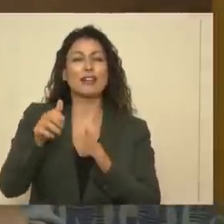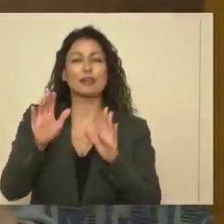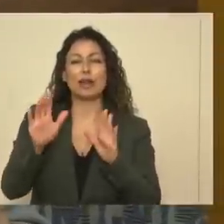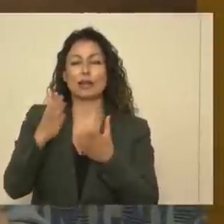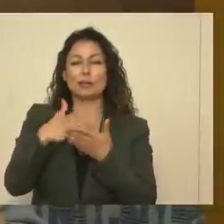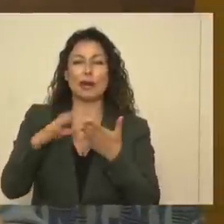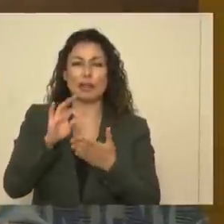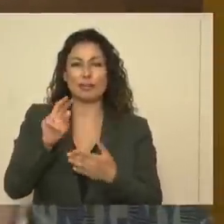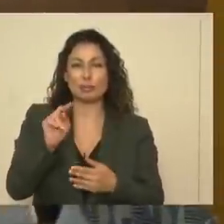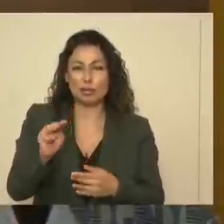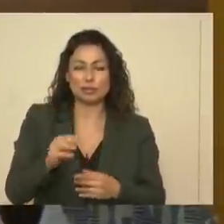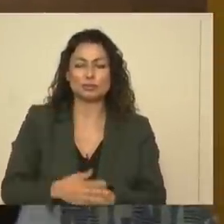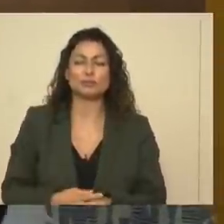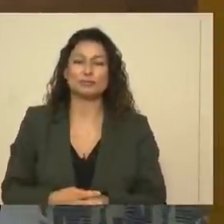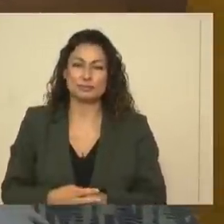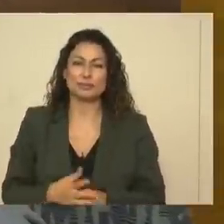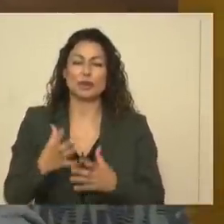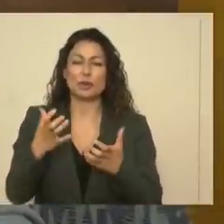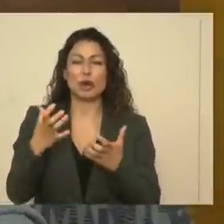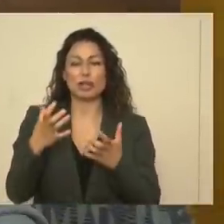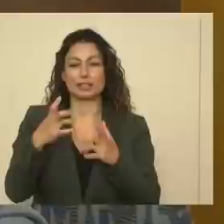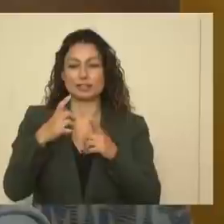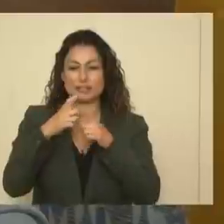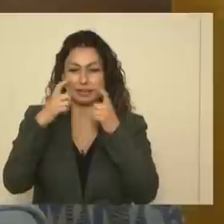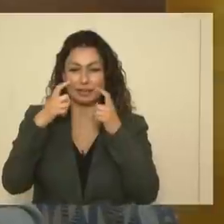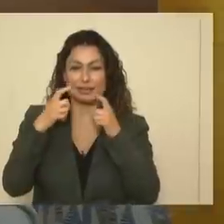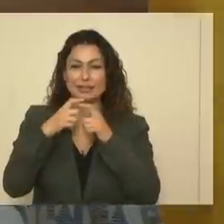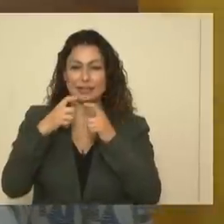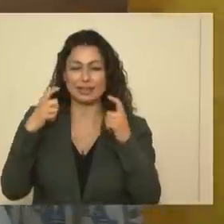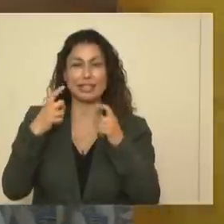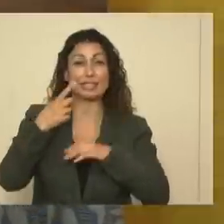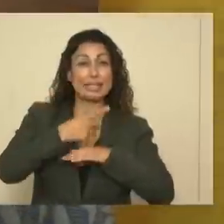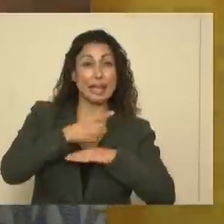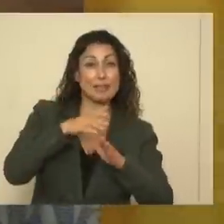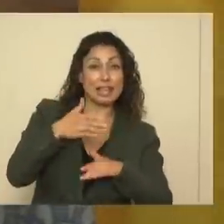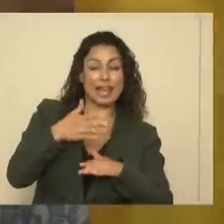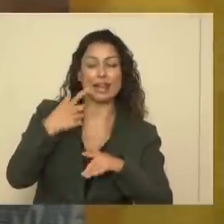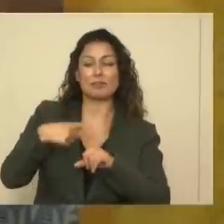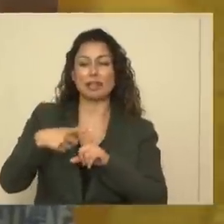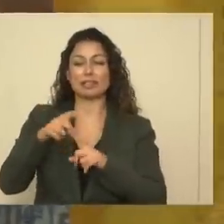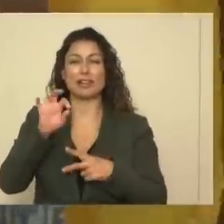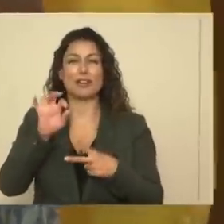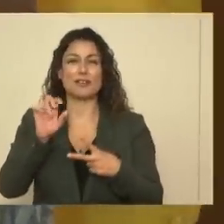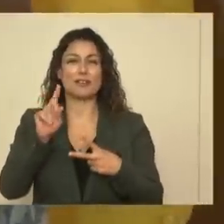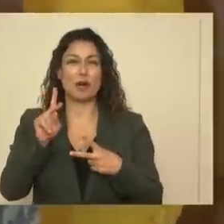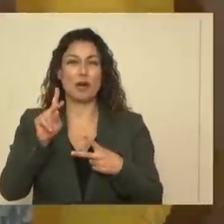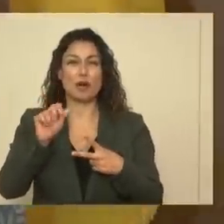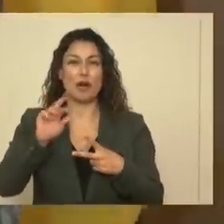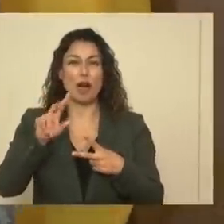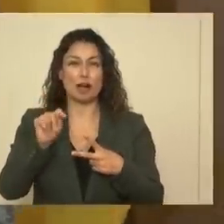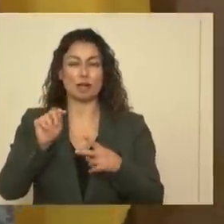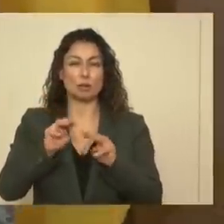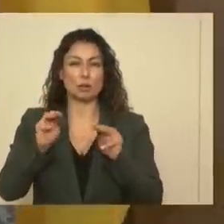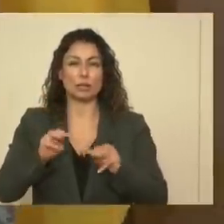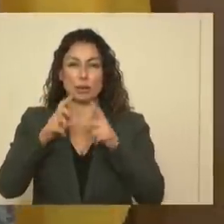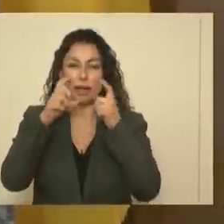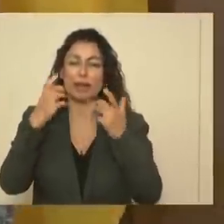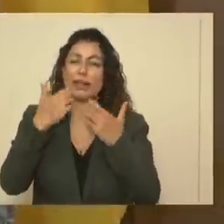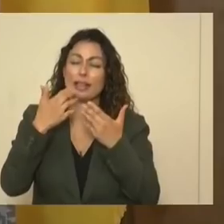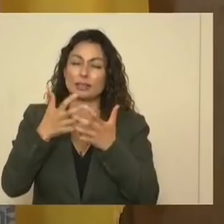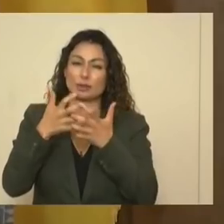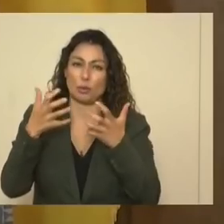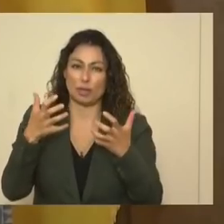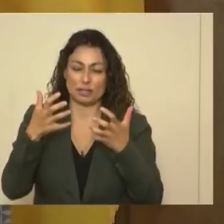aspects of New Mexico. So my Day of the Dead mask and my Folk Art Museum mask. Thank you very much, Ms.